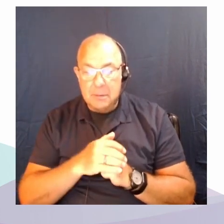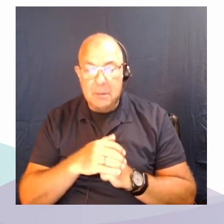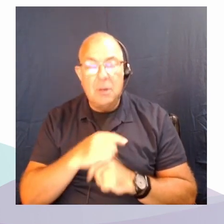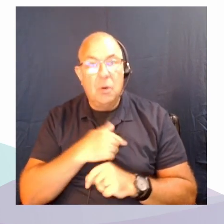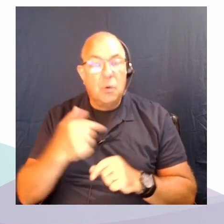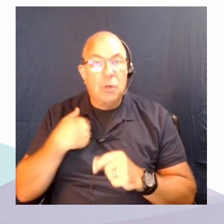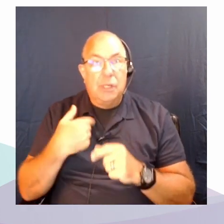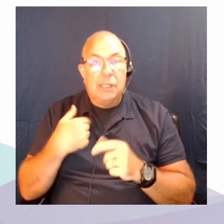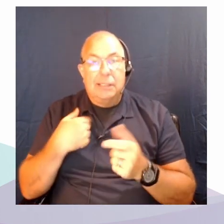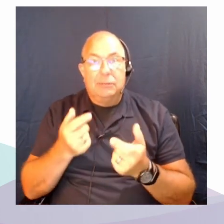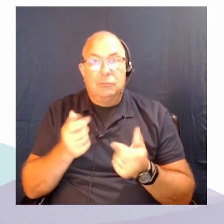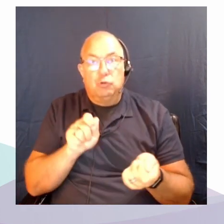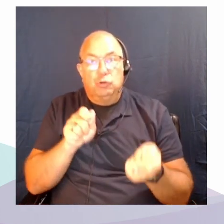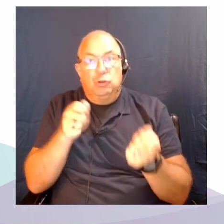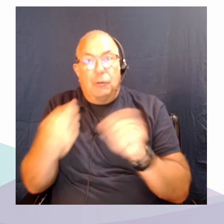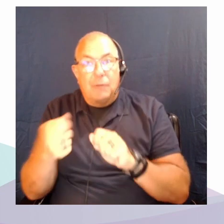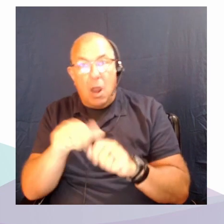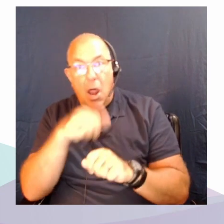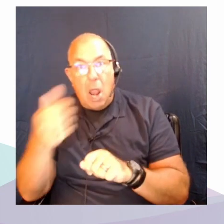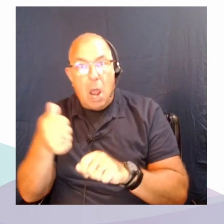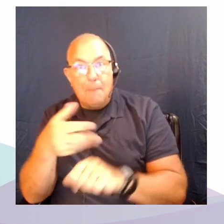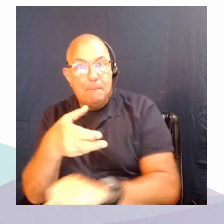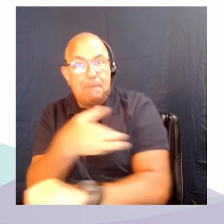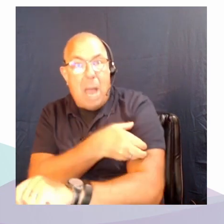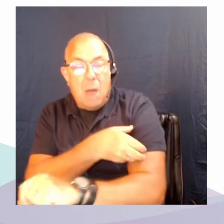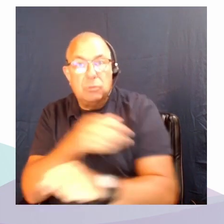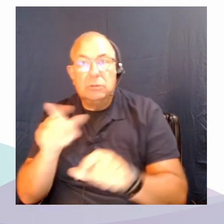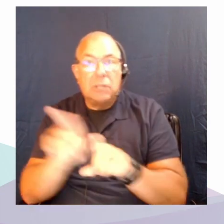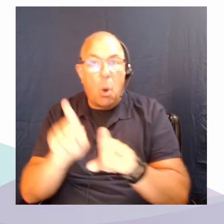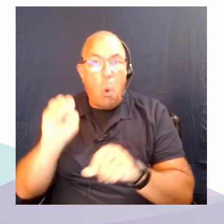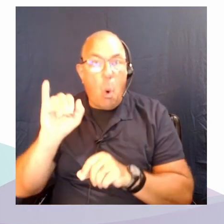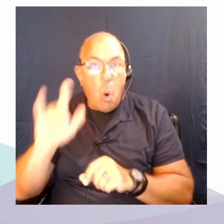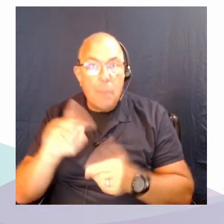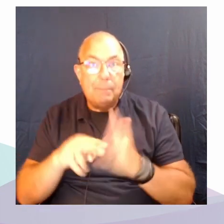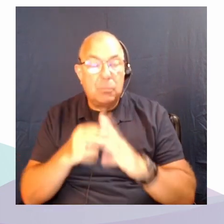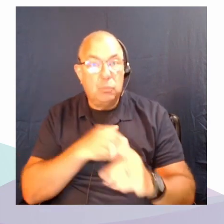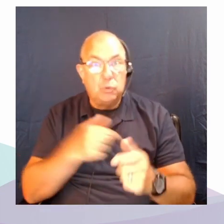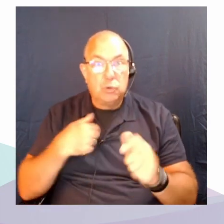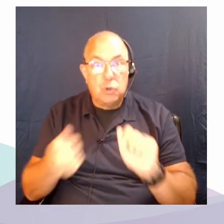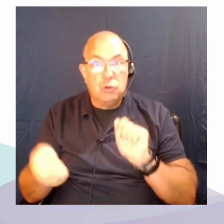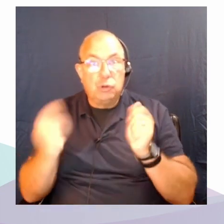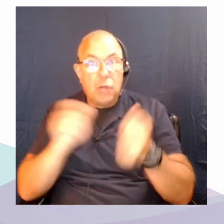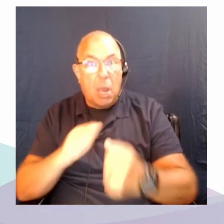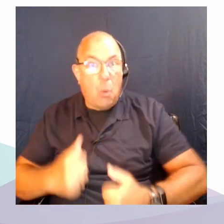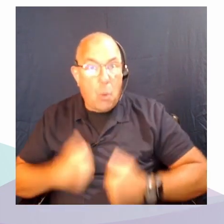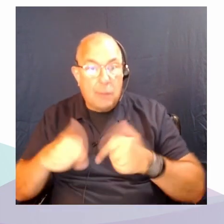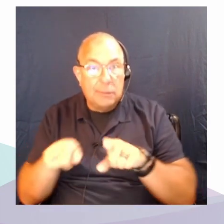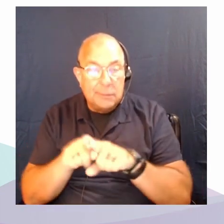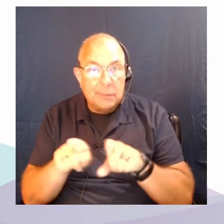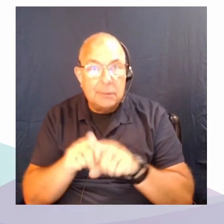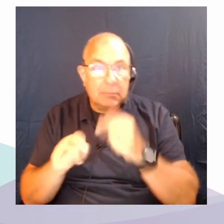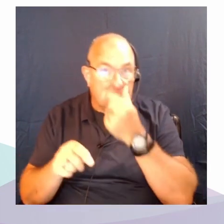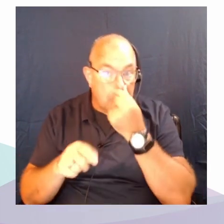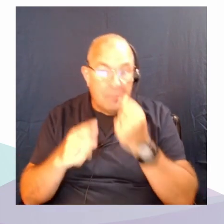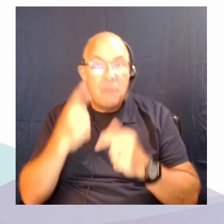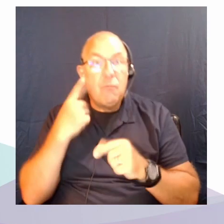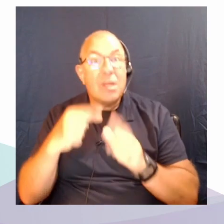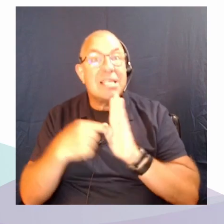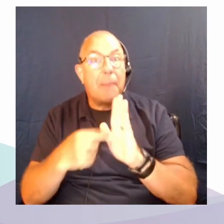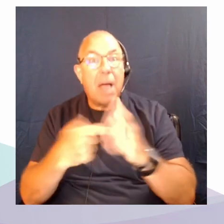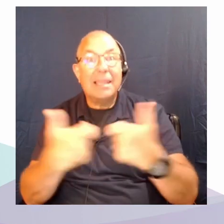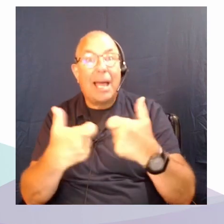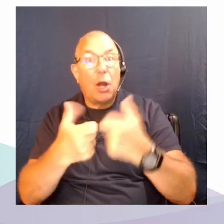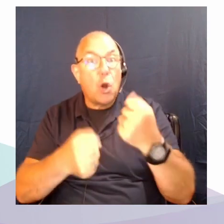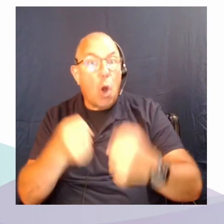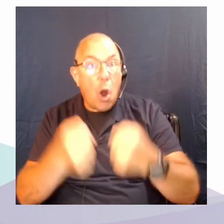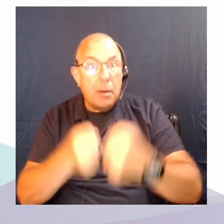source, that doesn't automatically mean that we're shifting our ways of living and being. So, take the electric car, for example. It promises a